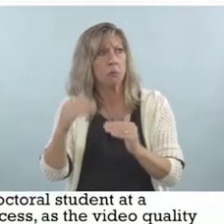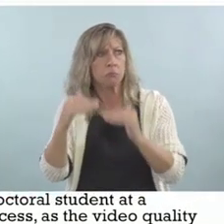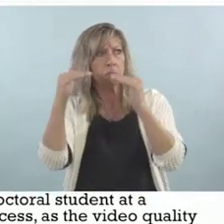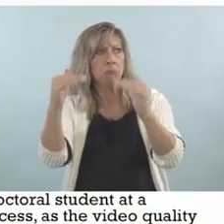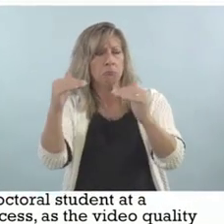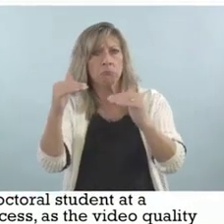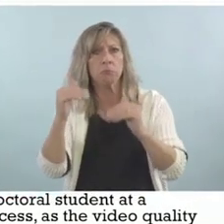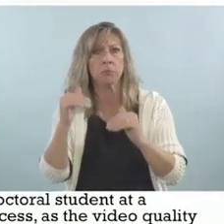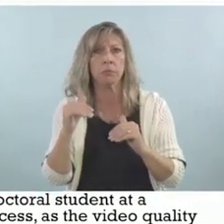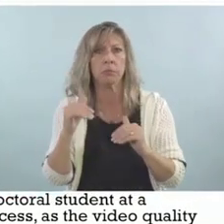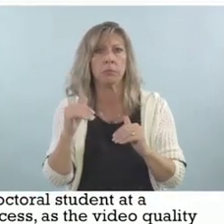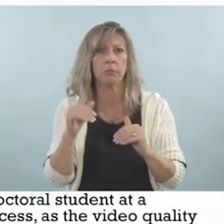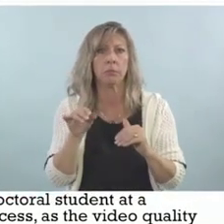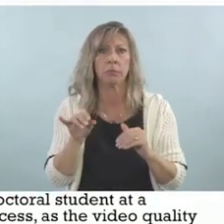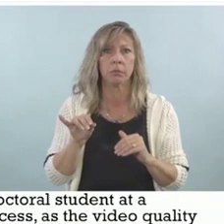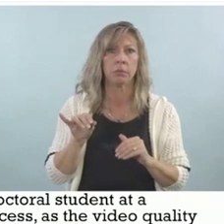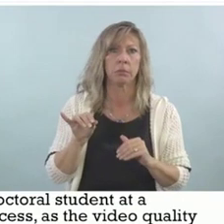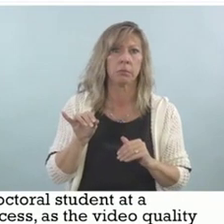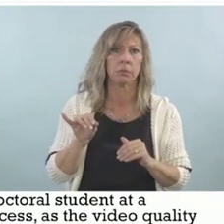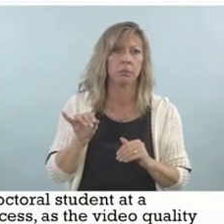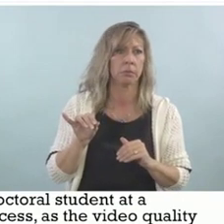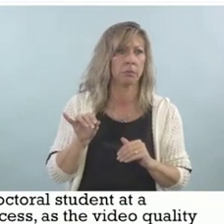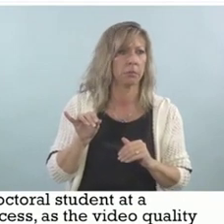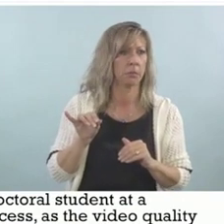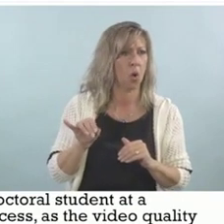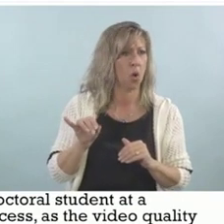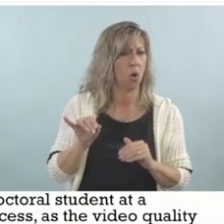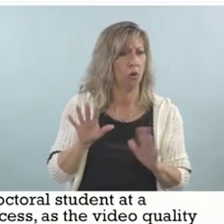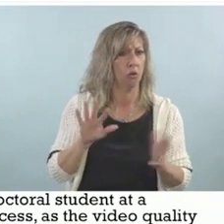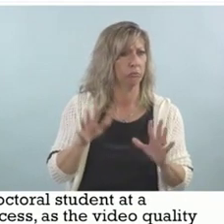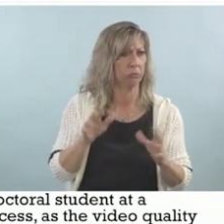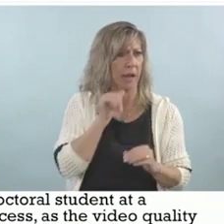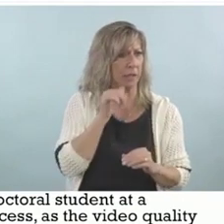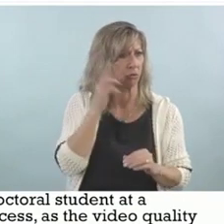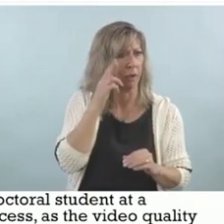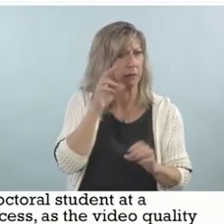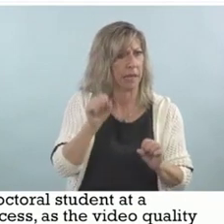that could be moved. That's great. Okay.